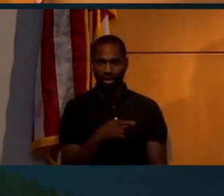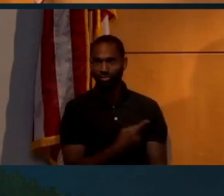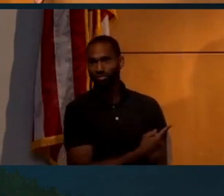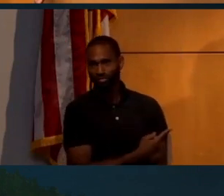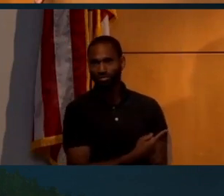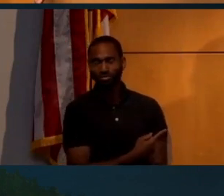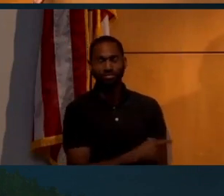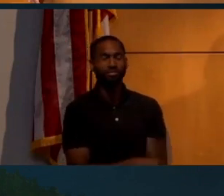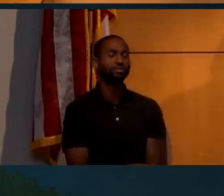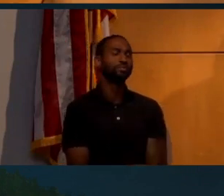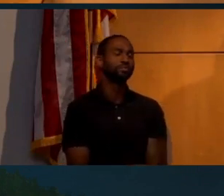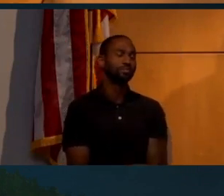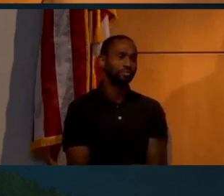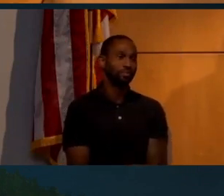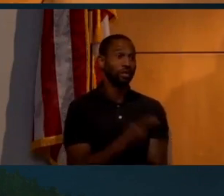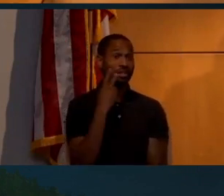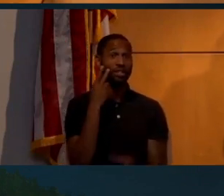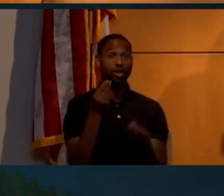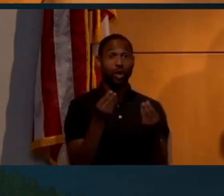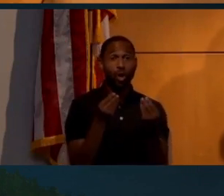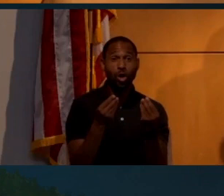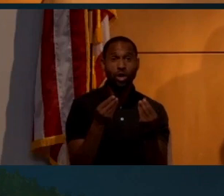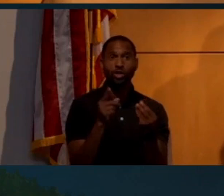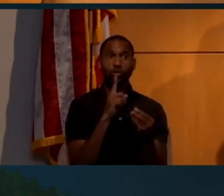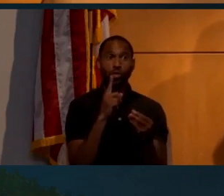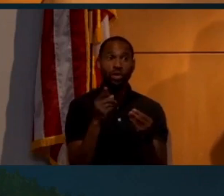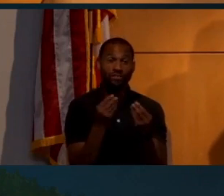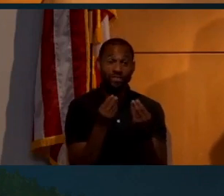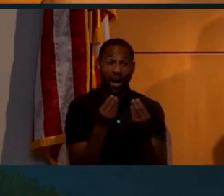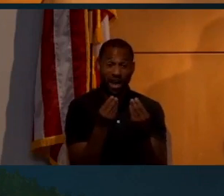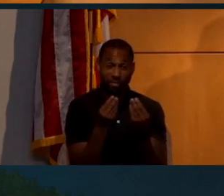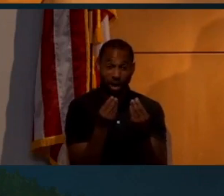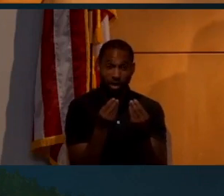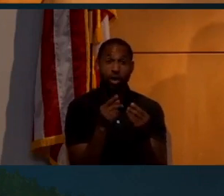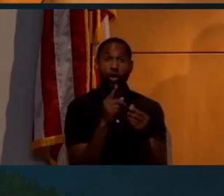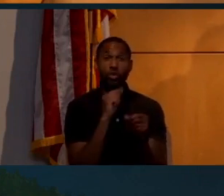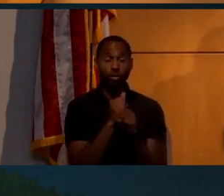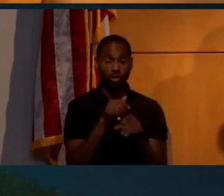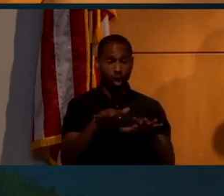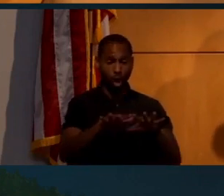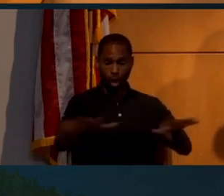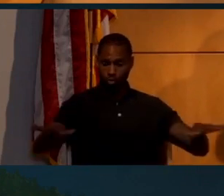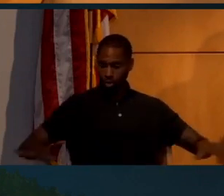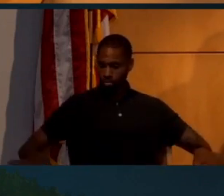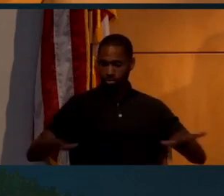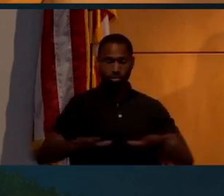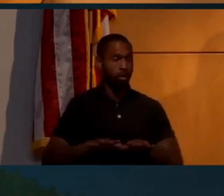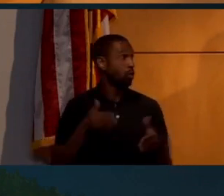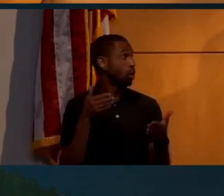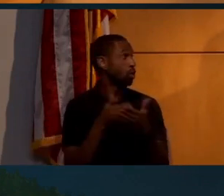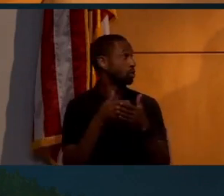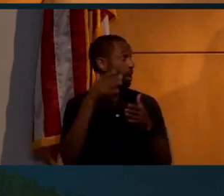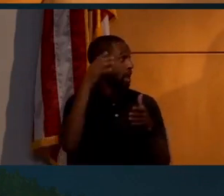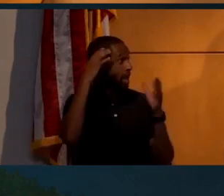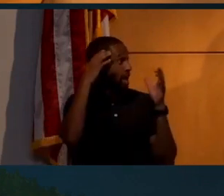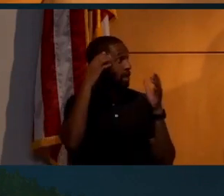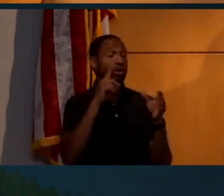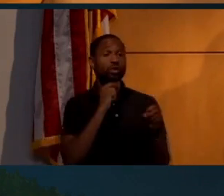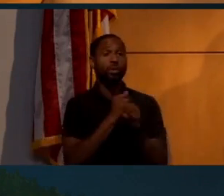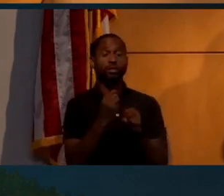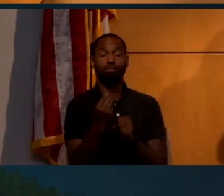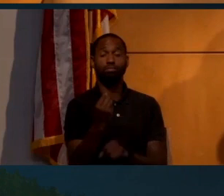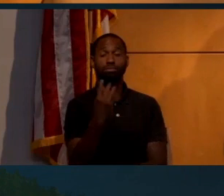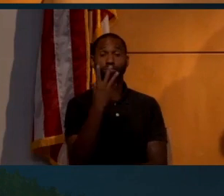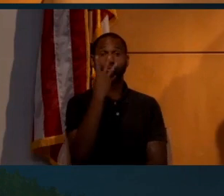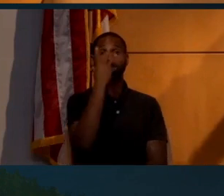dirt, the dust is very fine powder that's all around me, all around my head is shining that